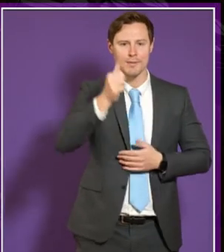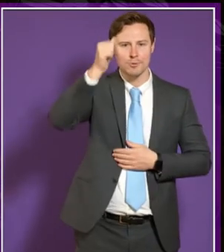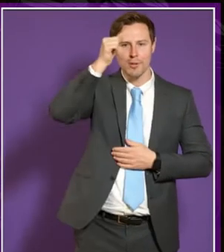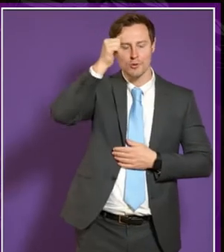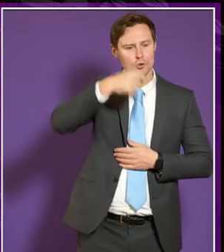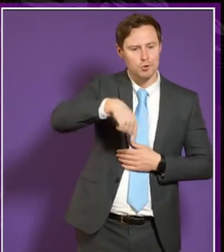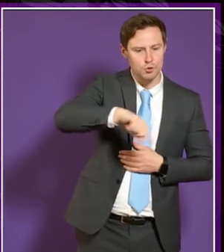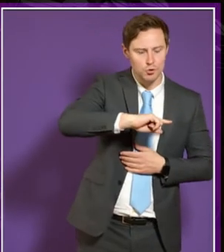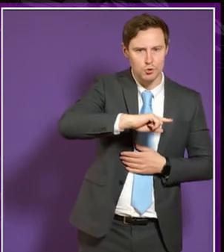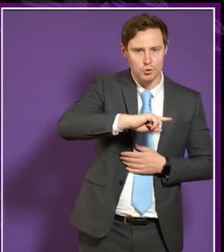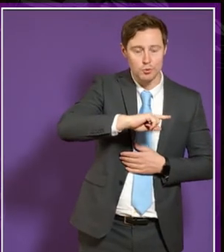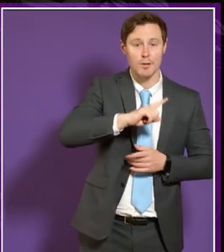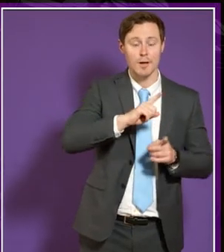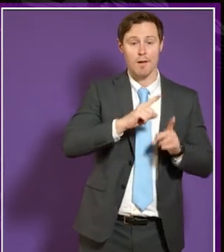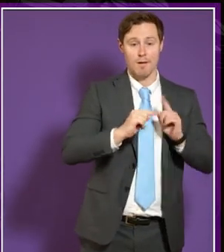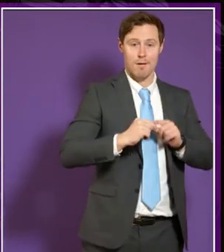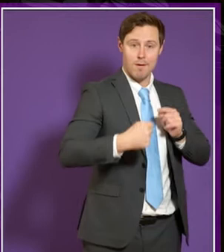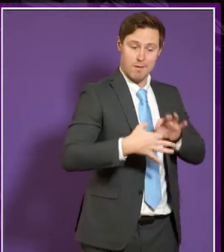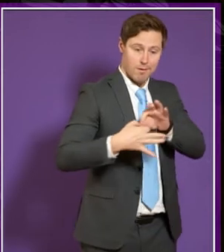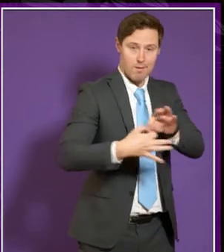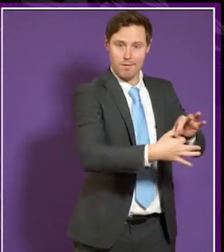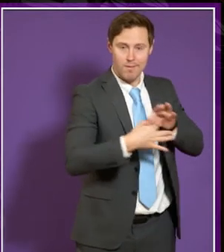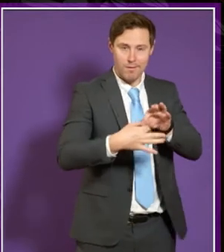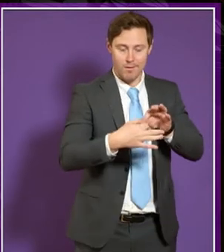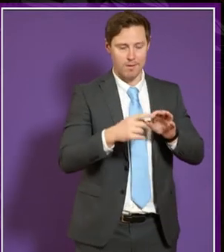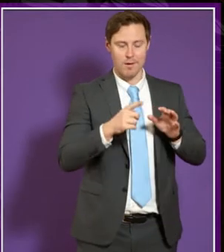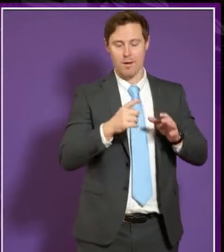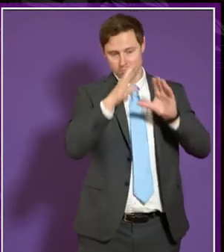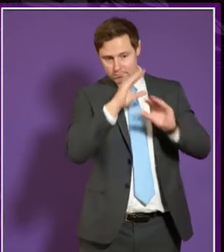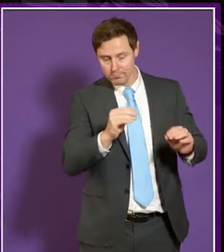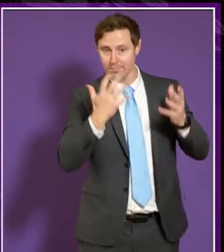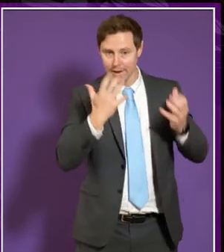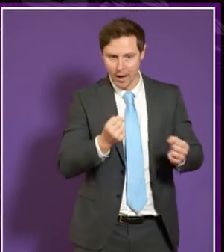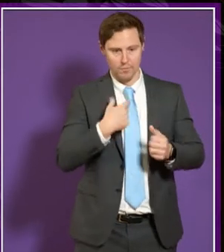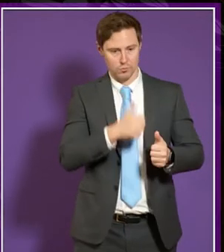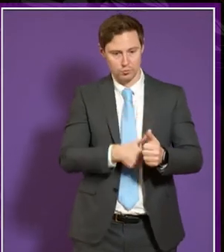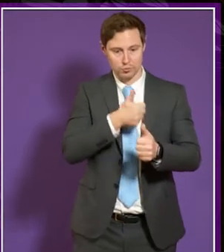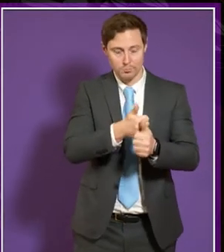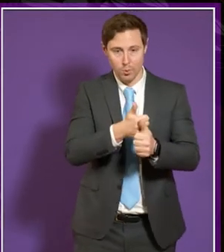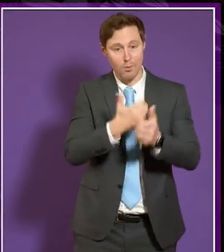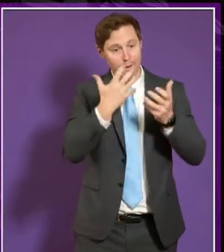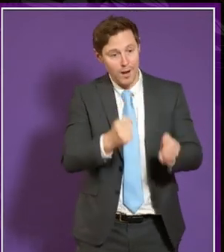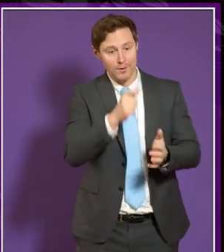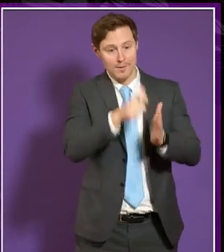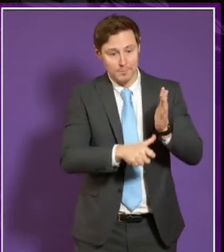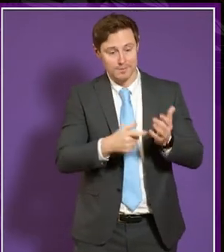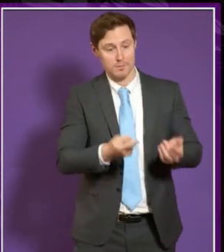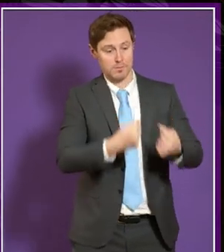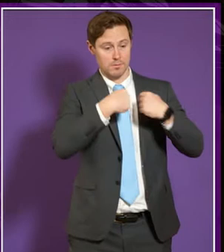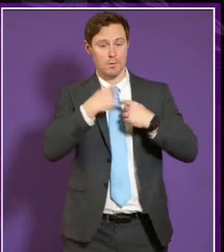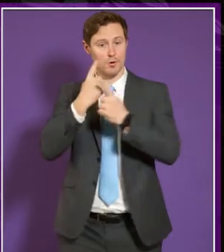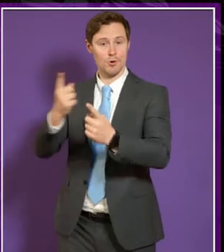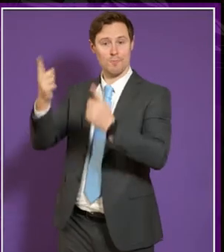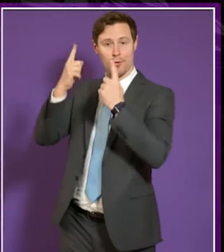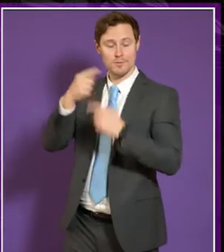our counterparts within schools about the support available to students with disabilities in universities and